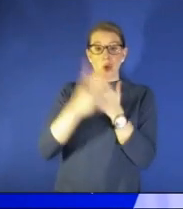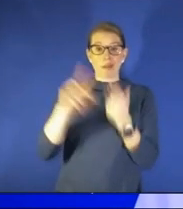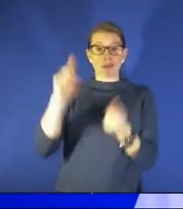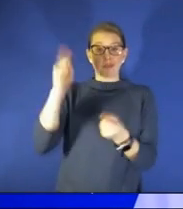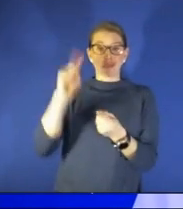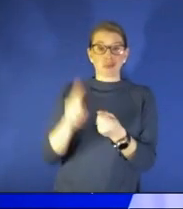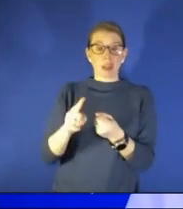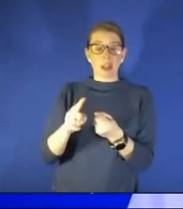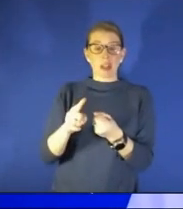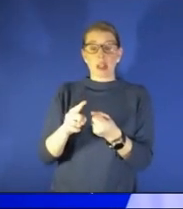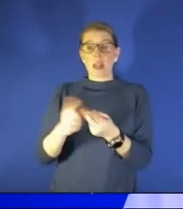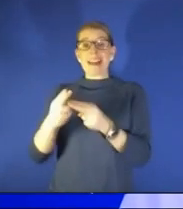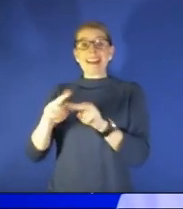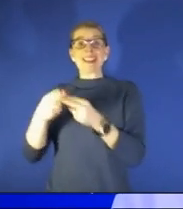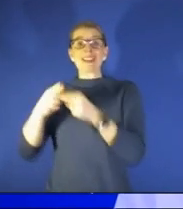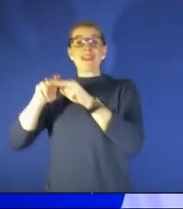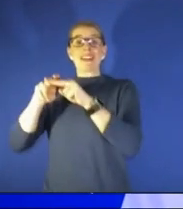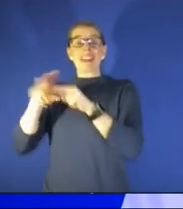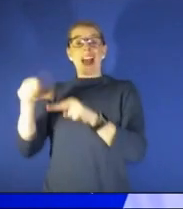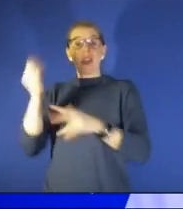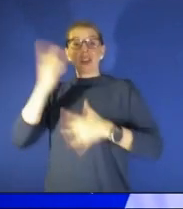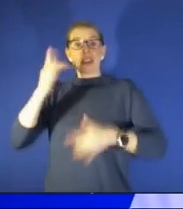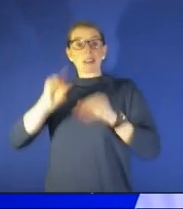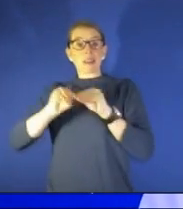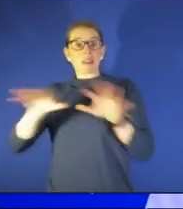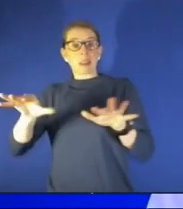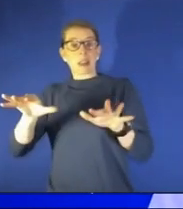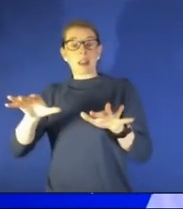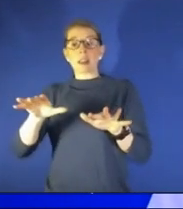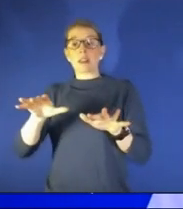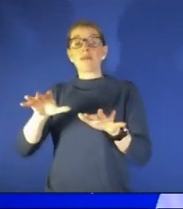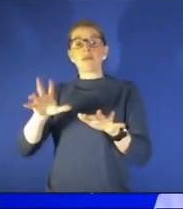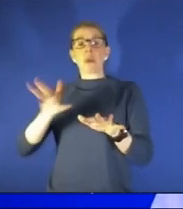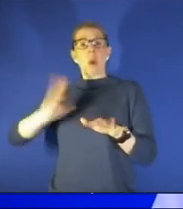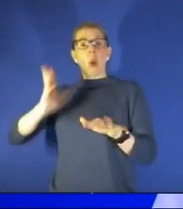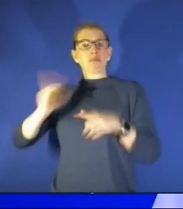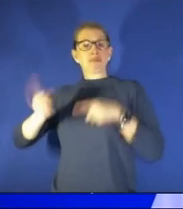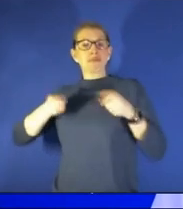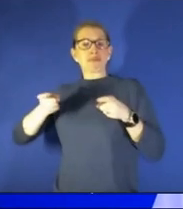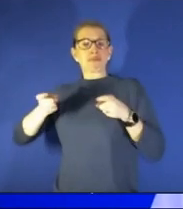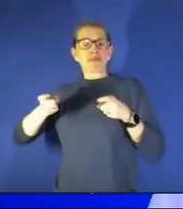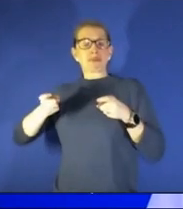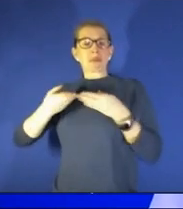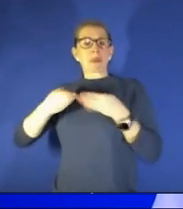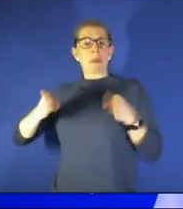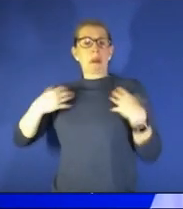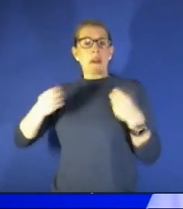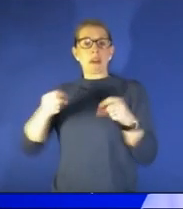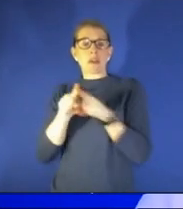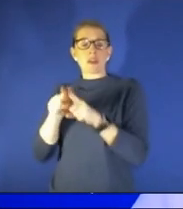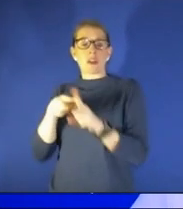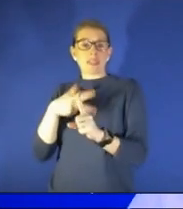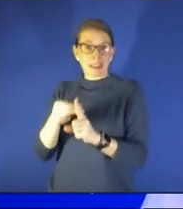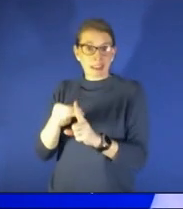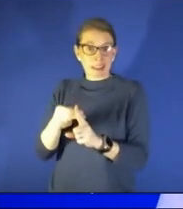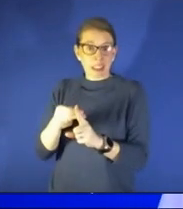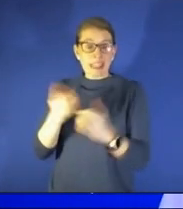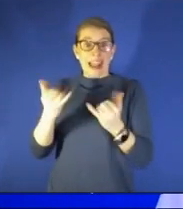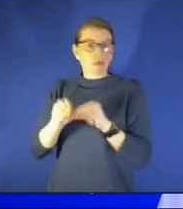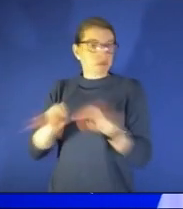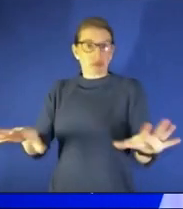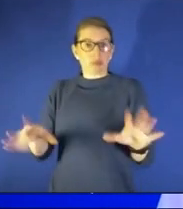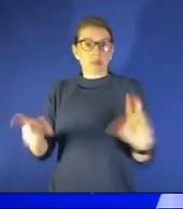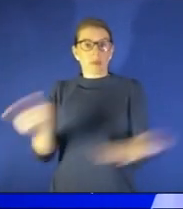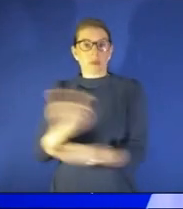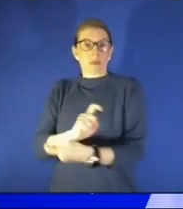in other diseases that have been otherwise controlled by public health and by vaccination and so you know it doesn't take